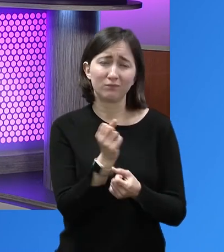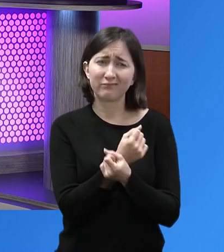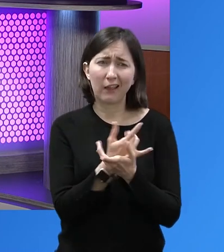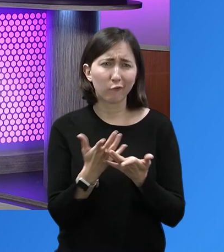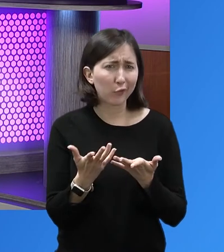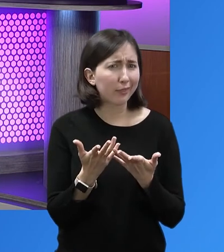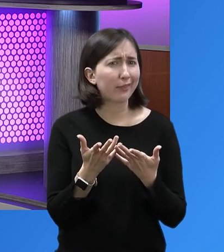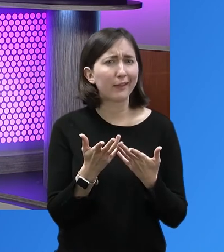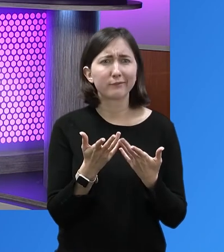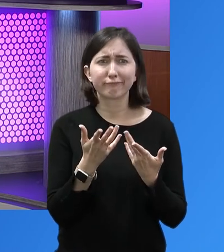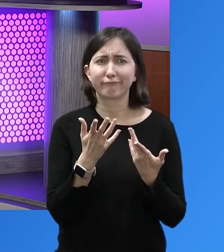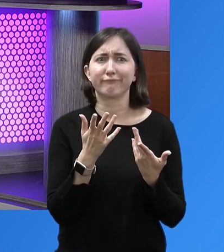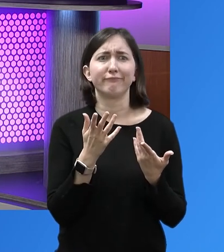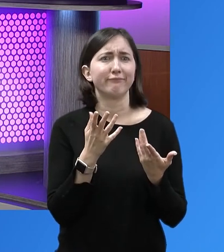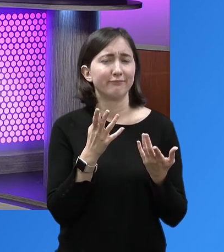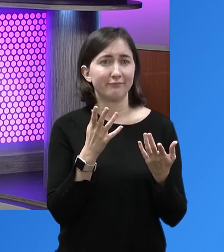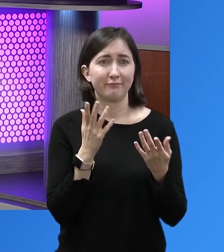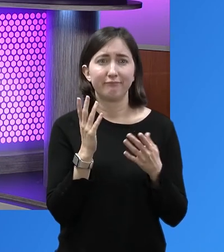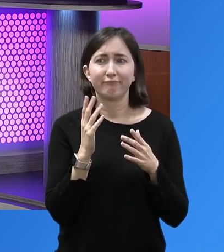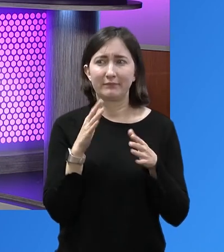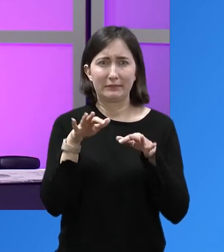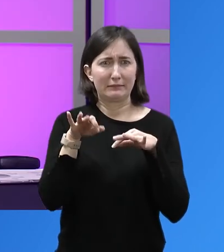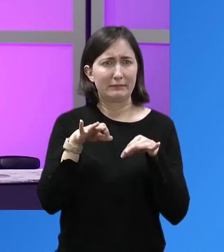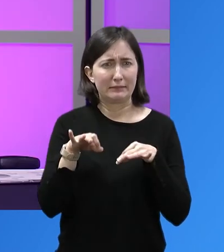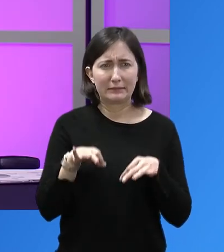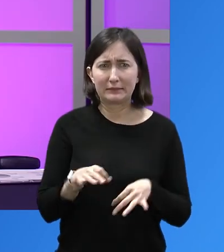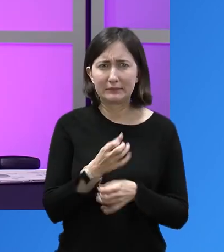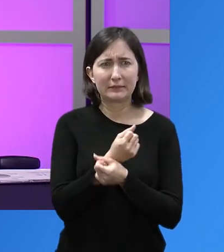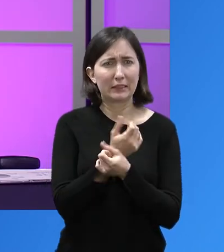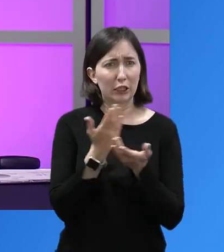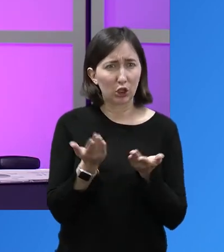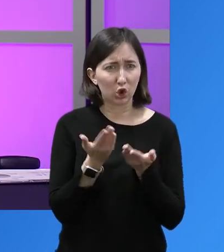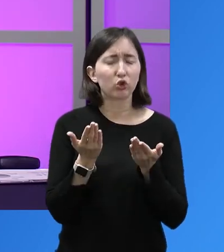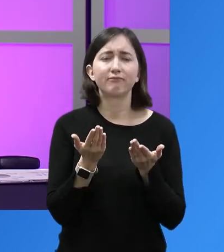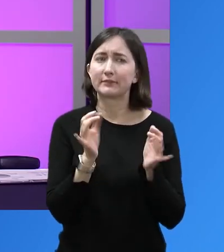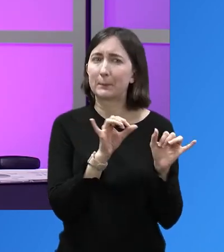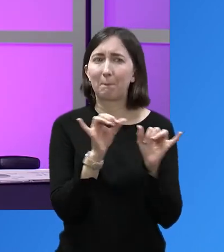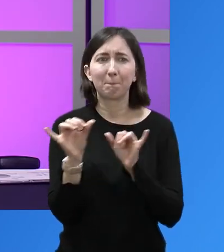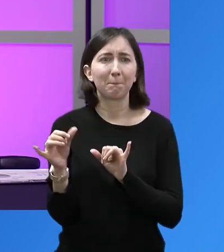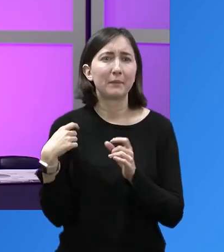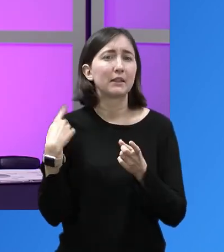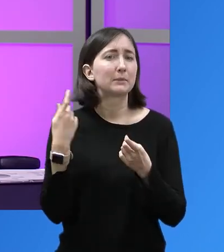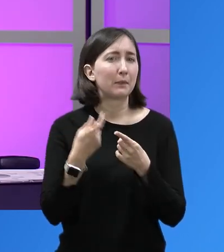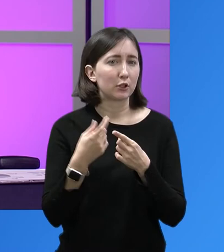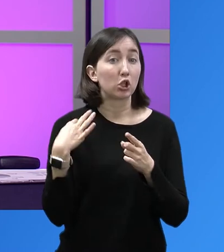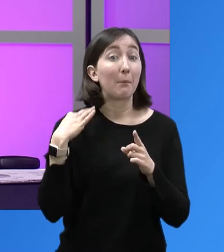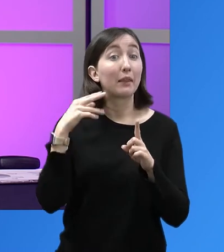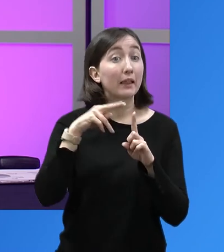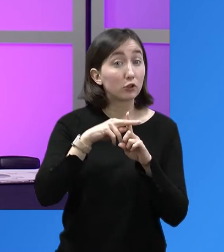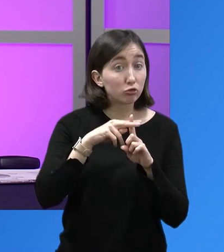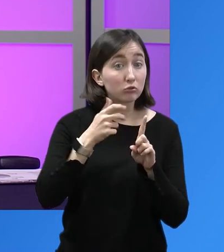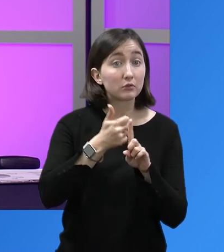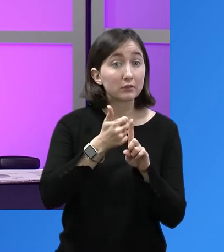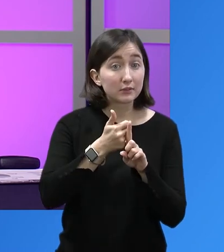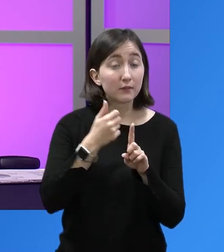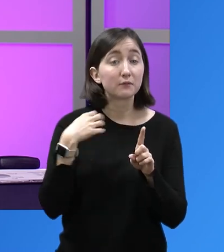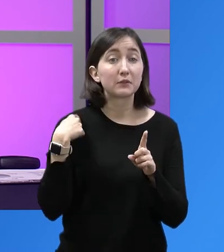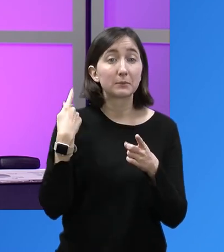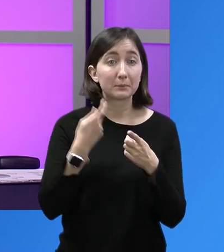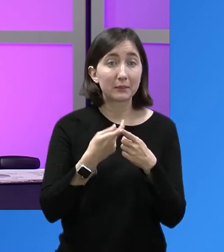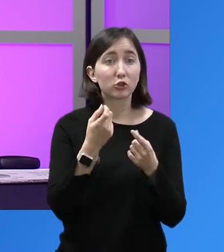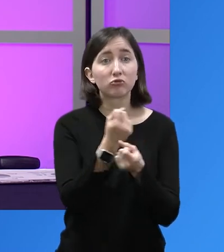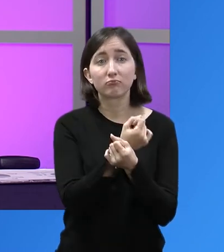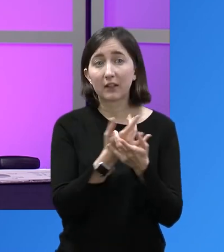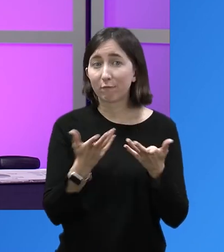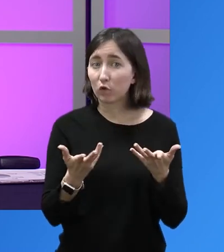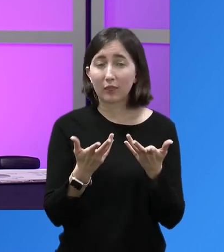Espanol. You click on Espanol and everything that we've been talking here is also going to be in Spanish. The application is in Spanish. The process is